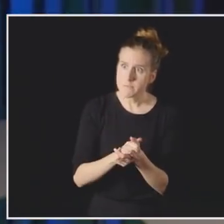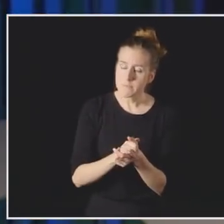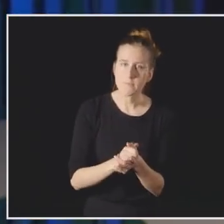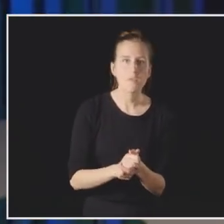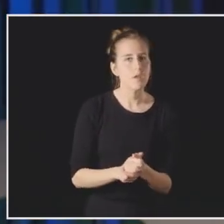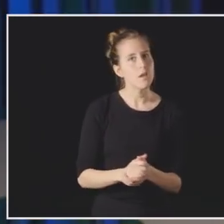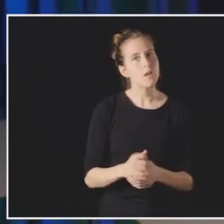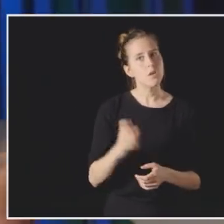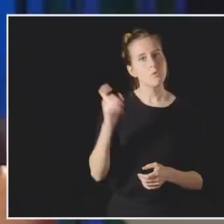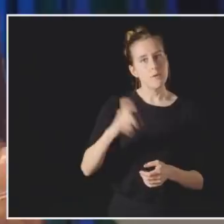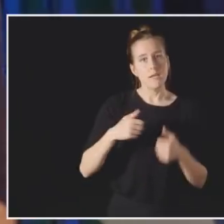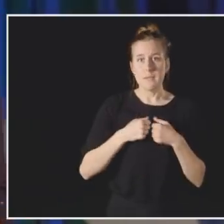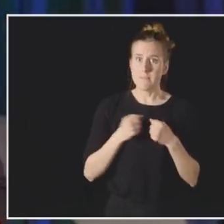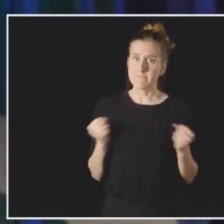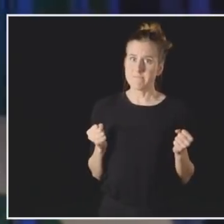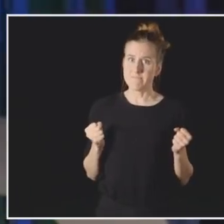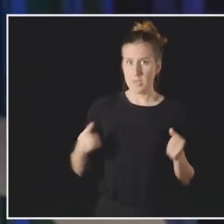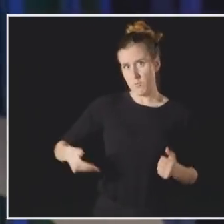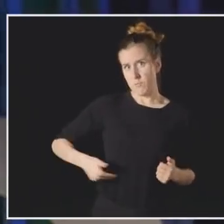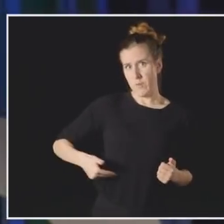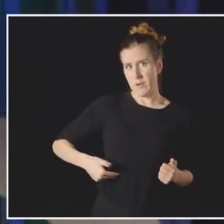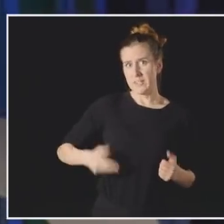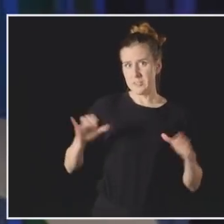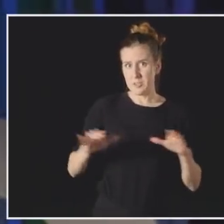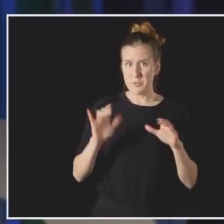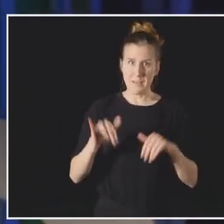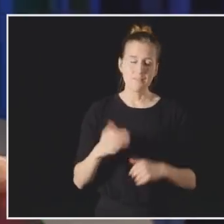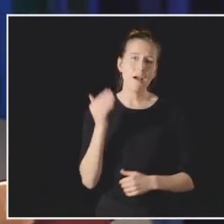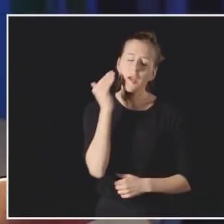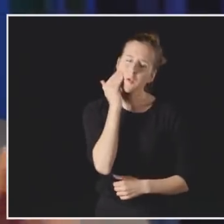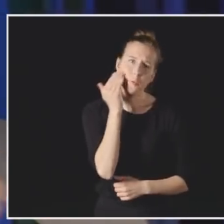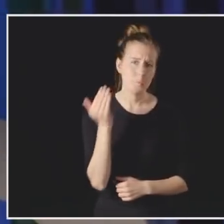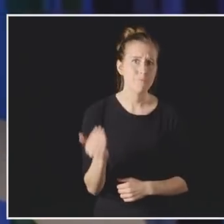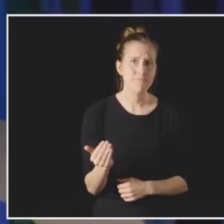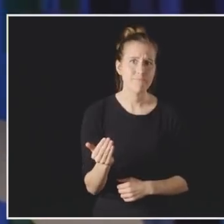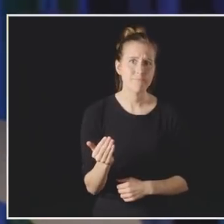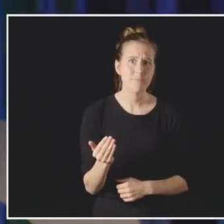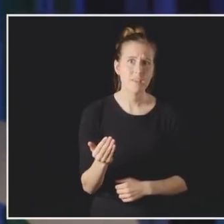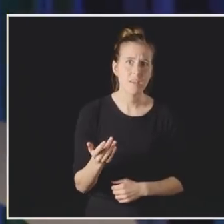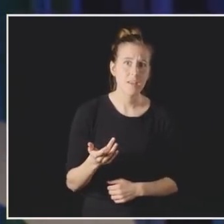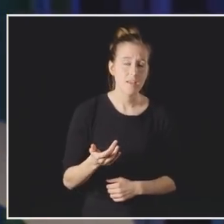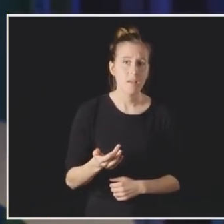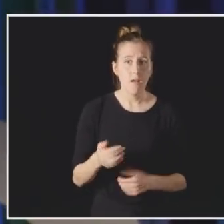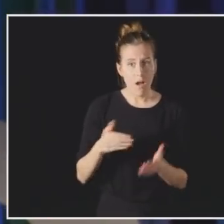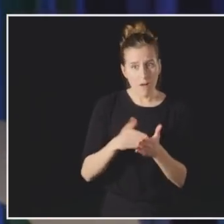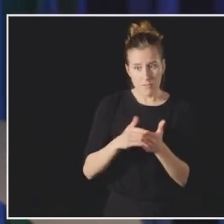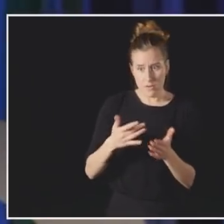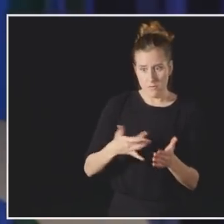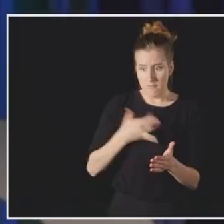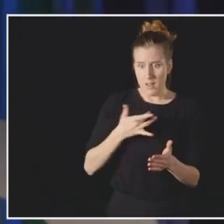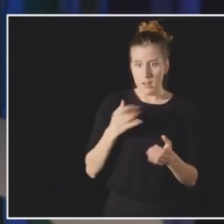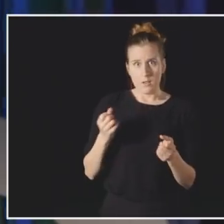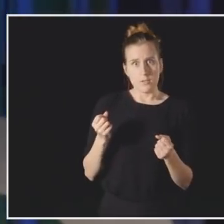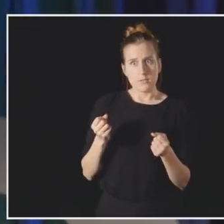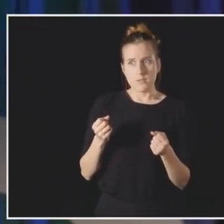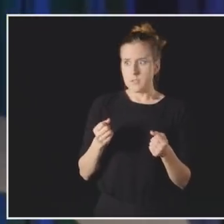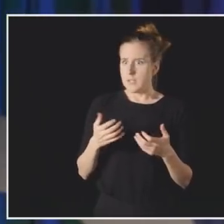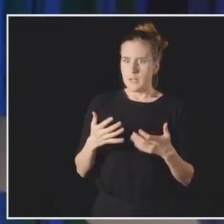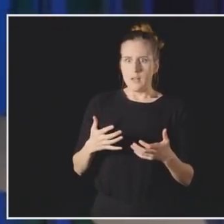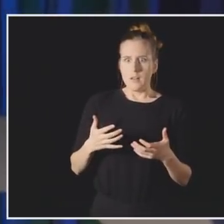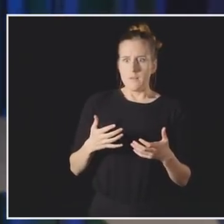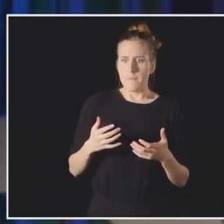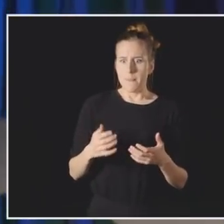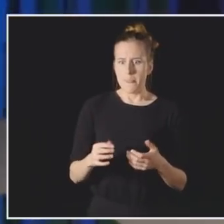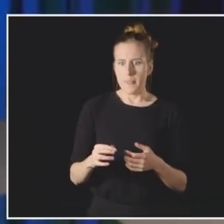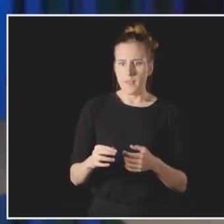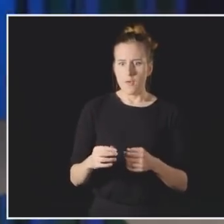It takes a deep level of vulnerability and self-awareness to do that, I know. We risk feeling disappointed, not getting